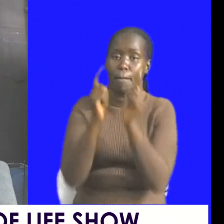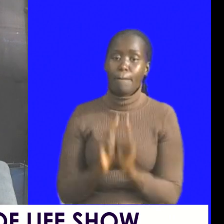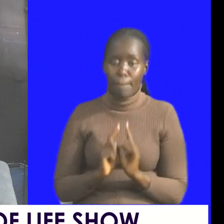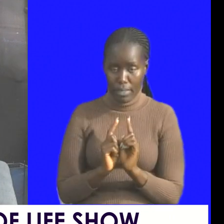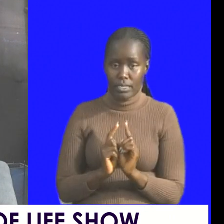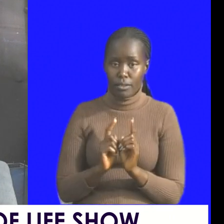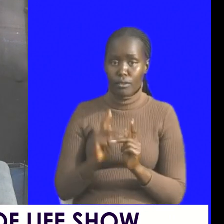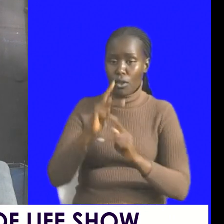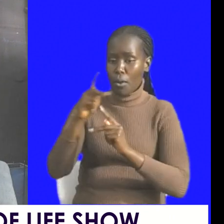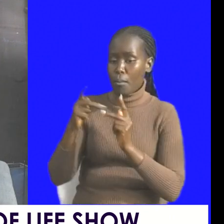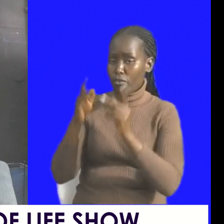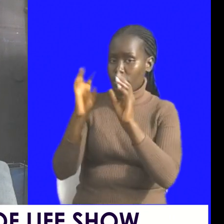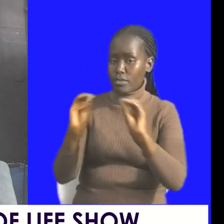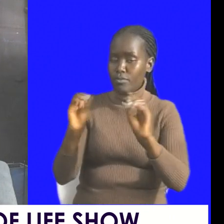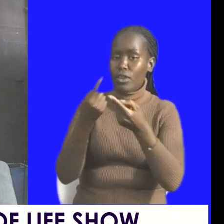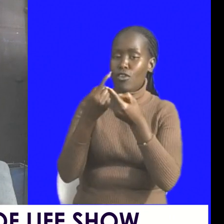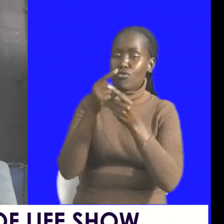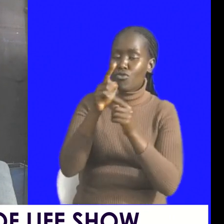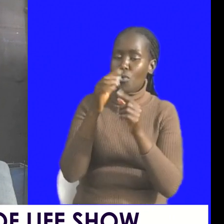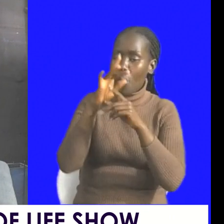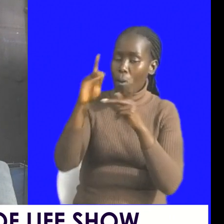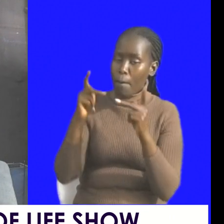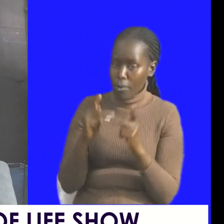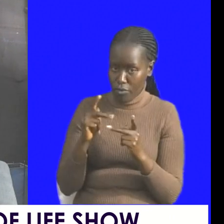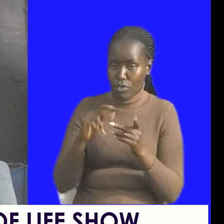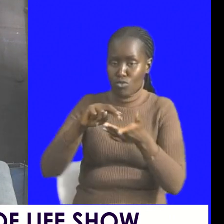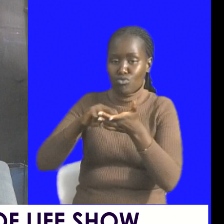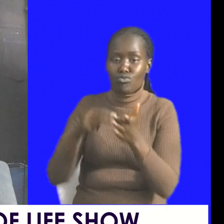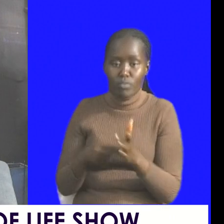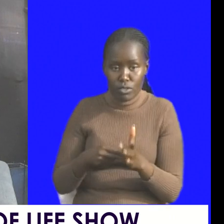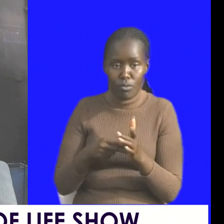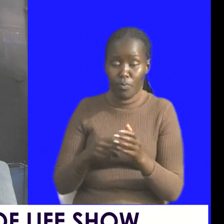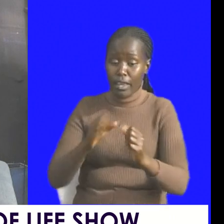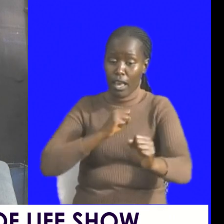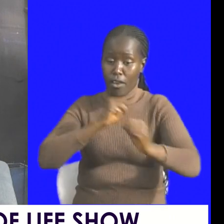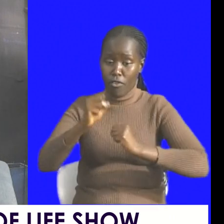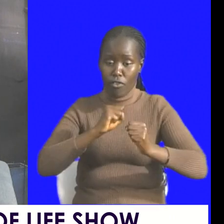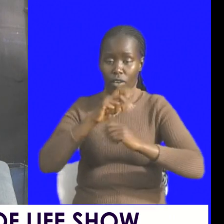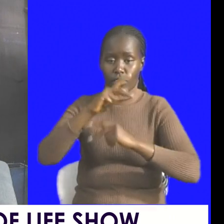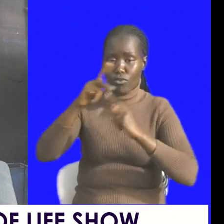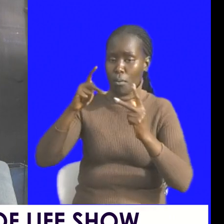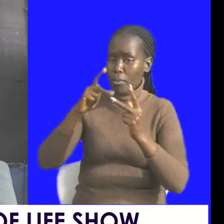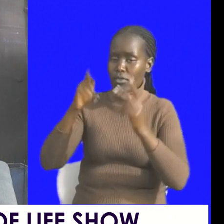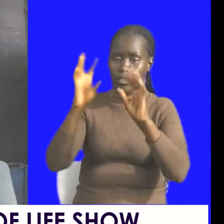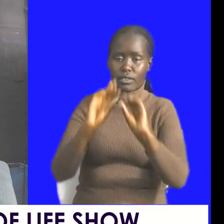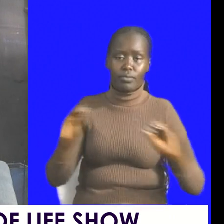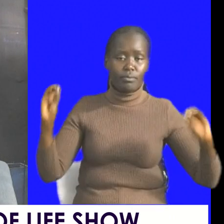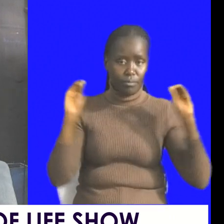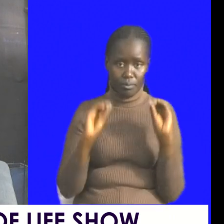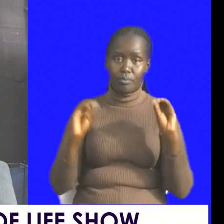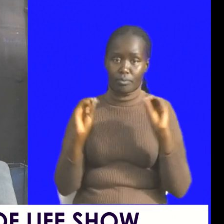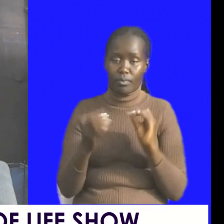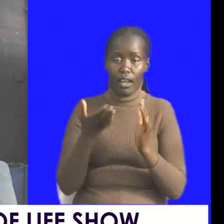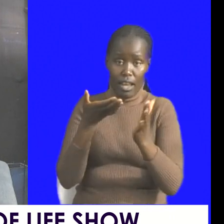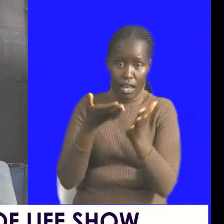imperfection you are perfect you are meant for the game don't fight for perfection every day don't fight for the